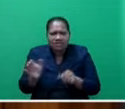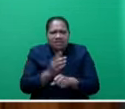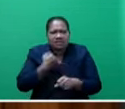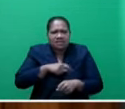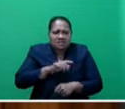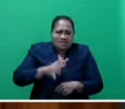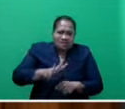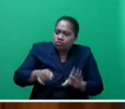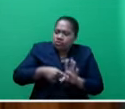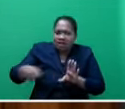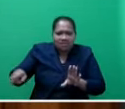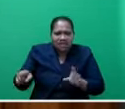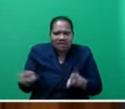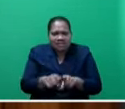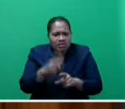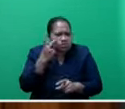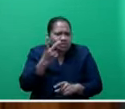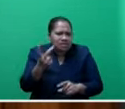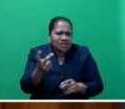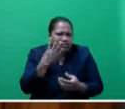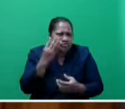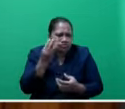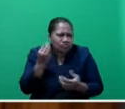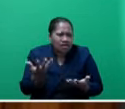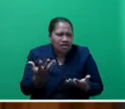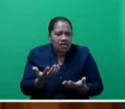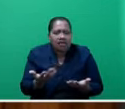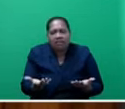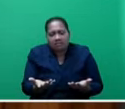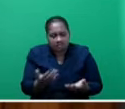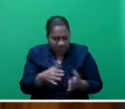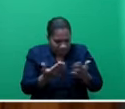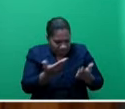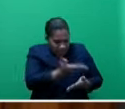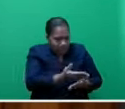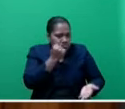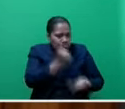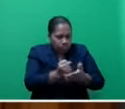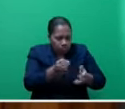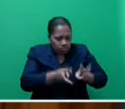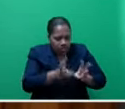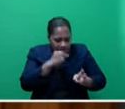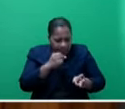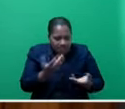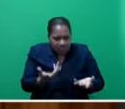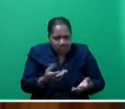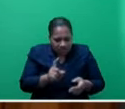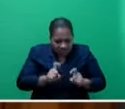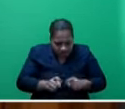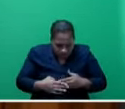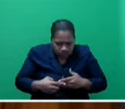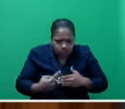outside forces such as tourism and sugar is the surest way to guarantee self-sufficiency, self-reliance,